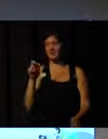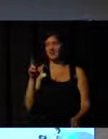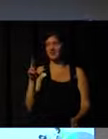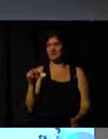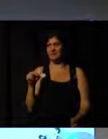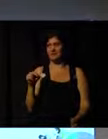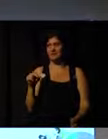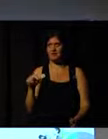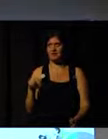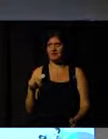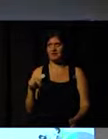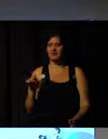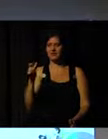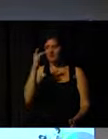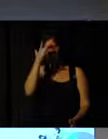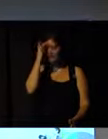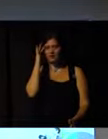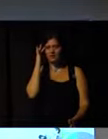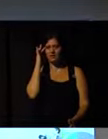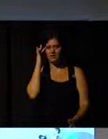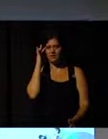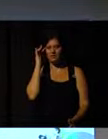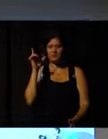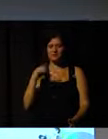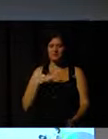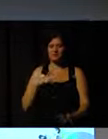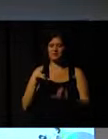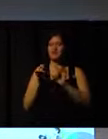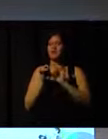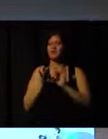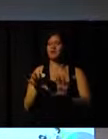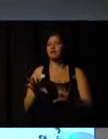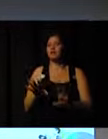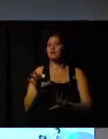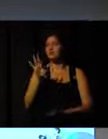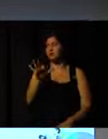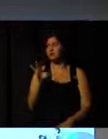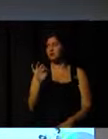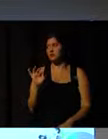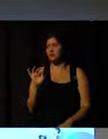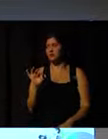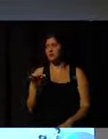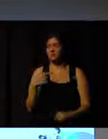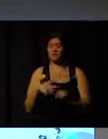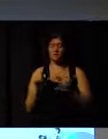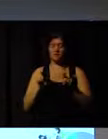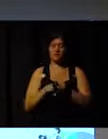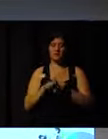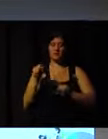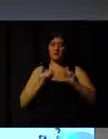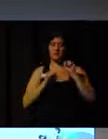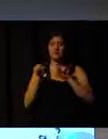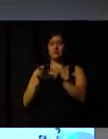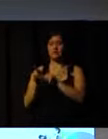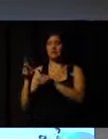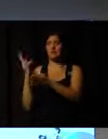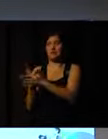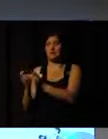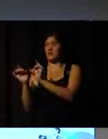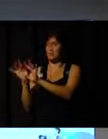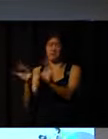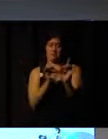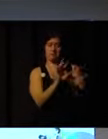people are free to choice, and organizations are free. And